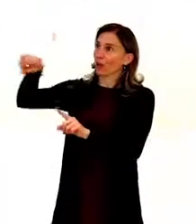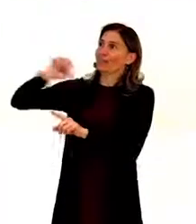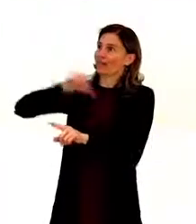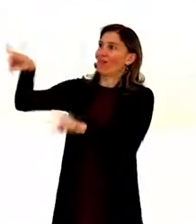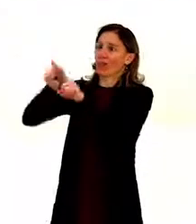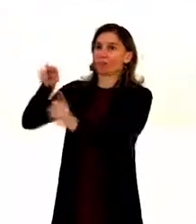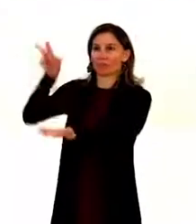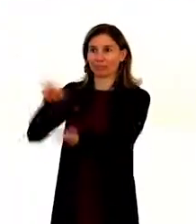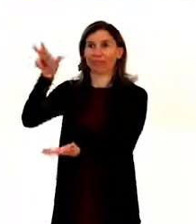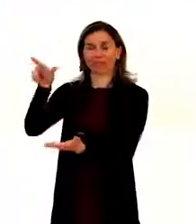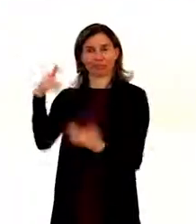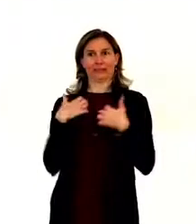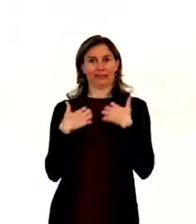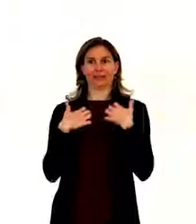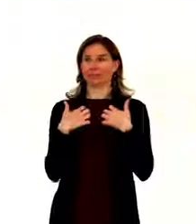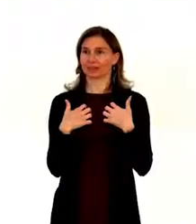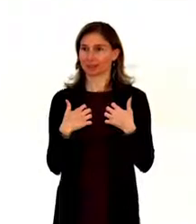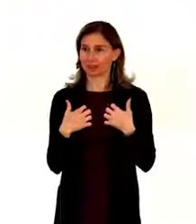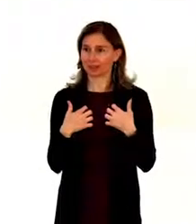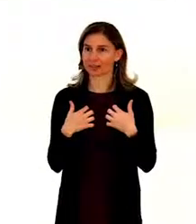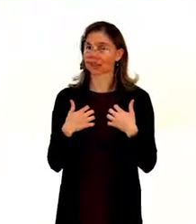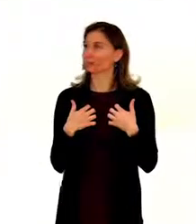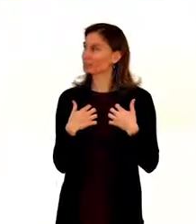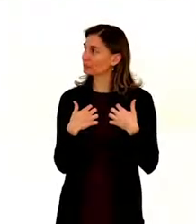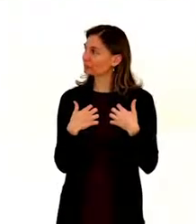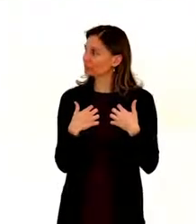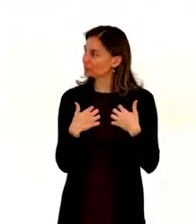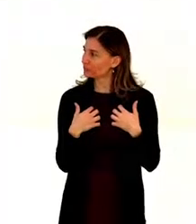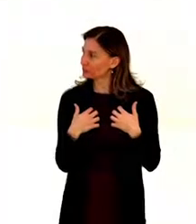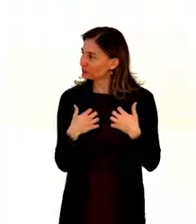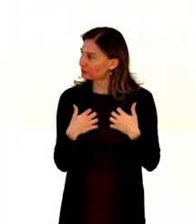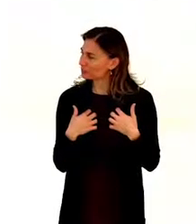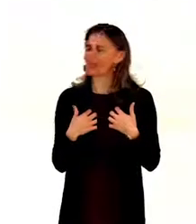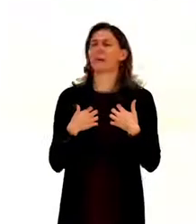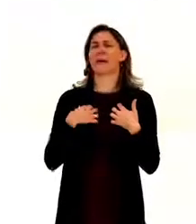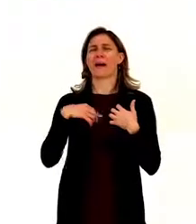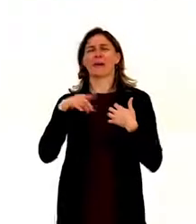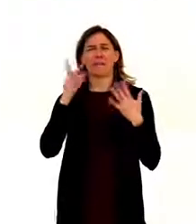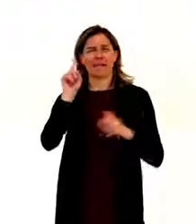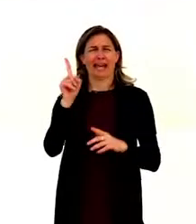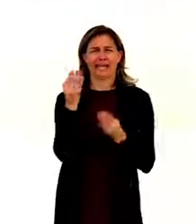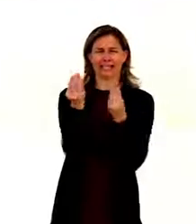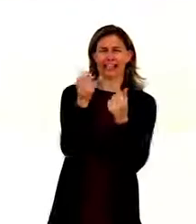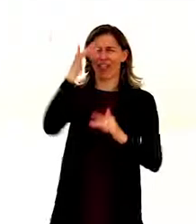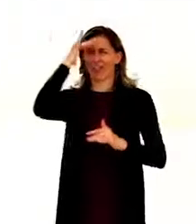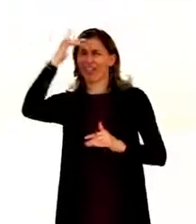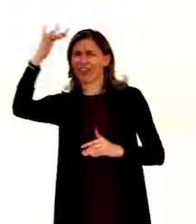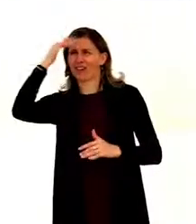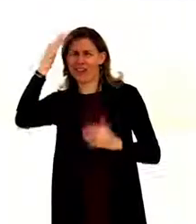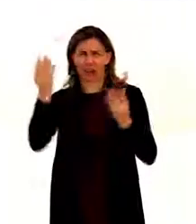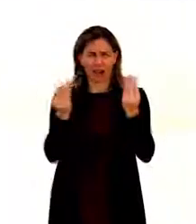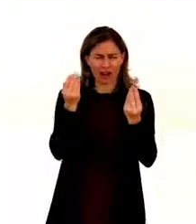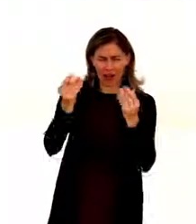It was rather interesting at one point, now it is just, you know, theoretical issue, but at one point,